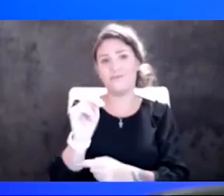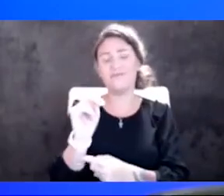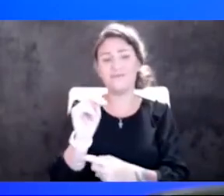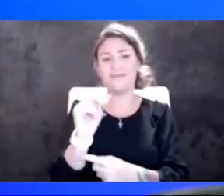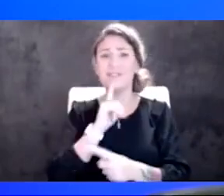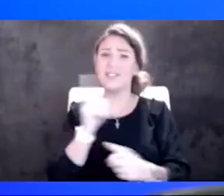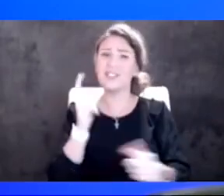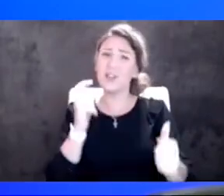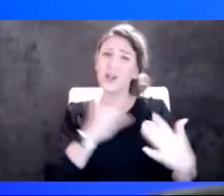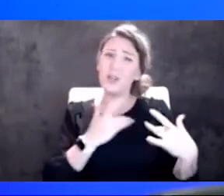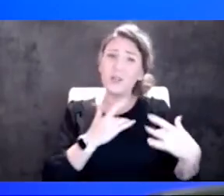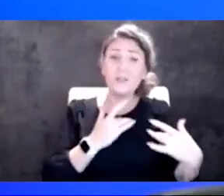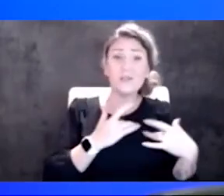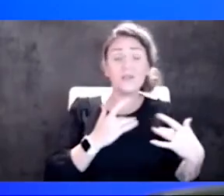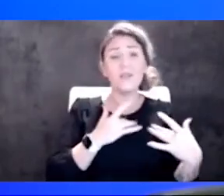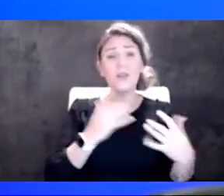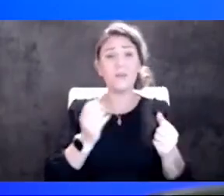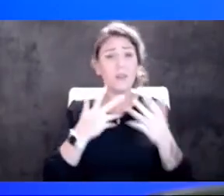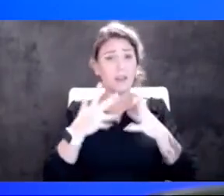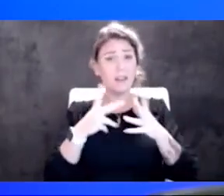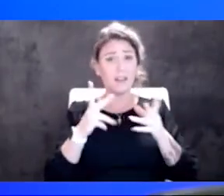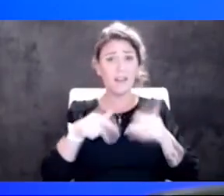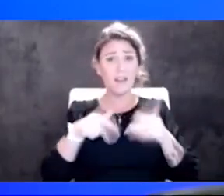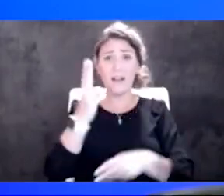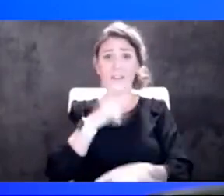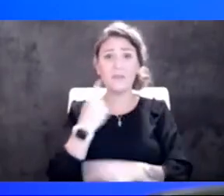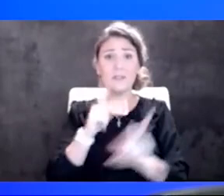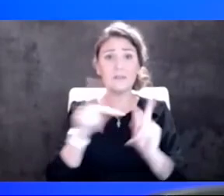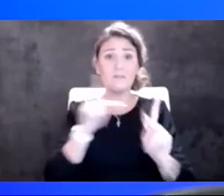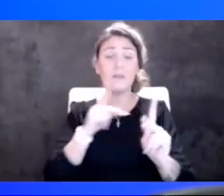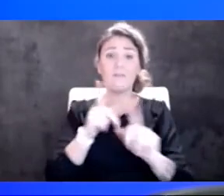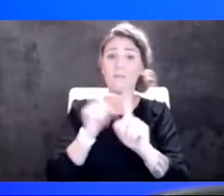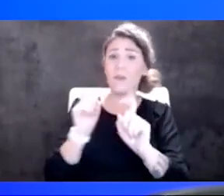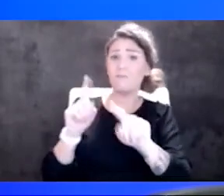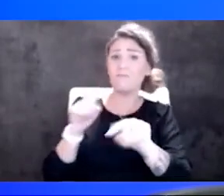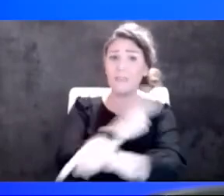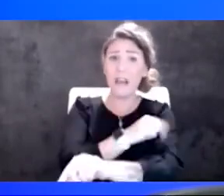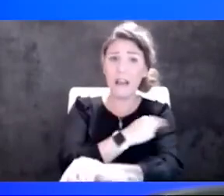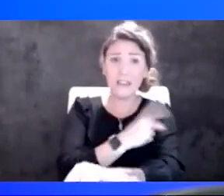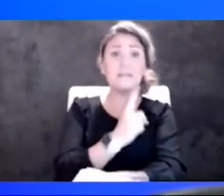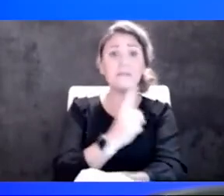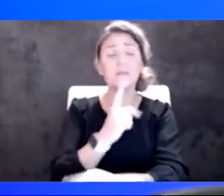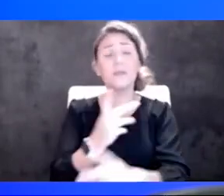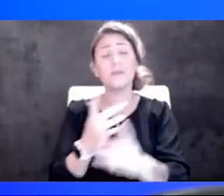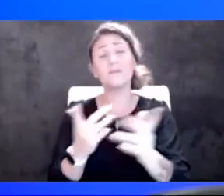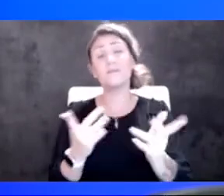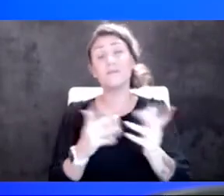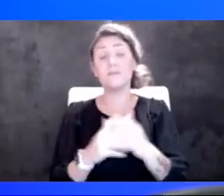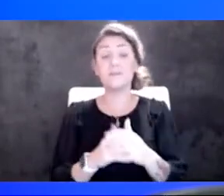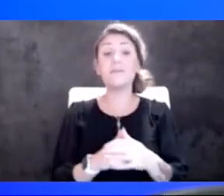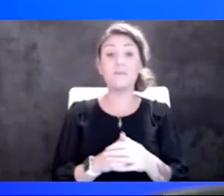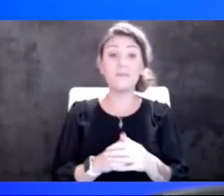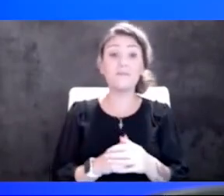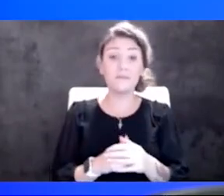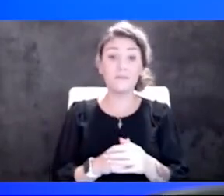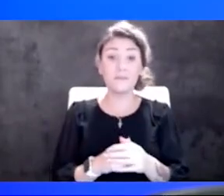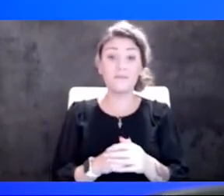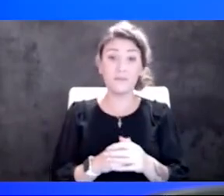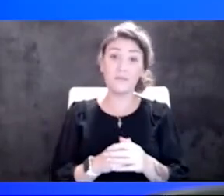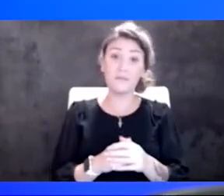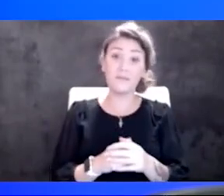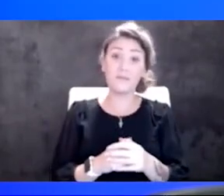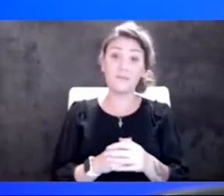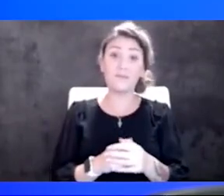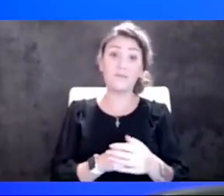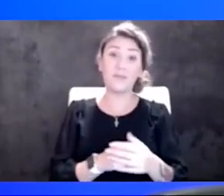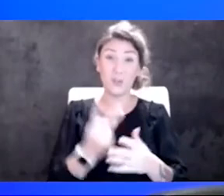has been keeping a lot of high-risk people out of the hospital for us. And we're going to lose most likely two of our products